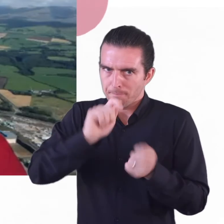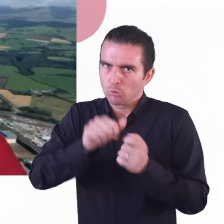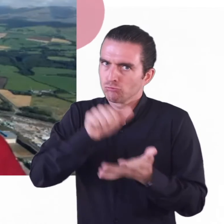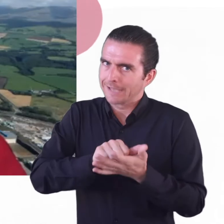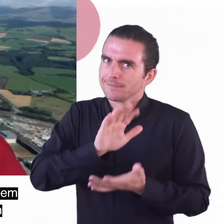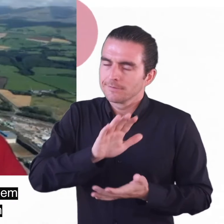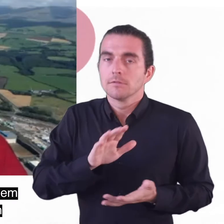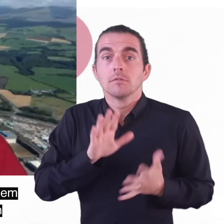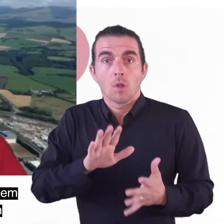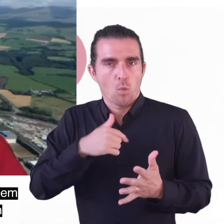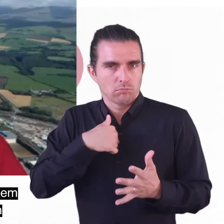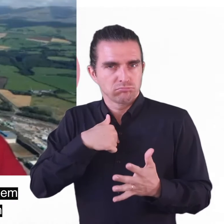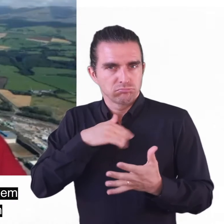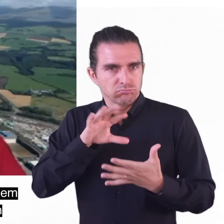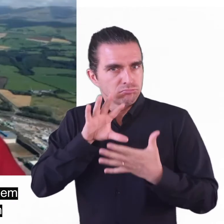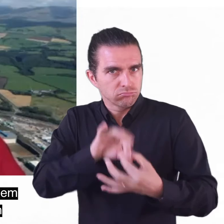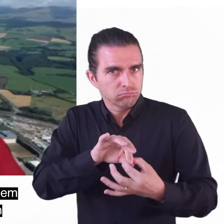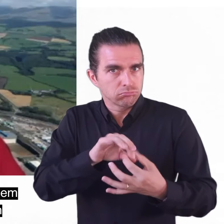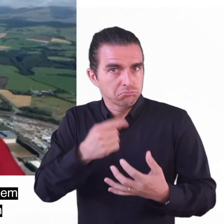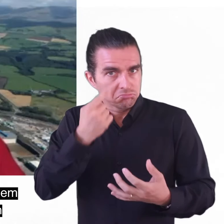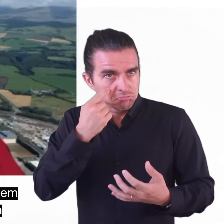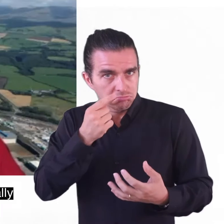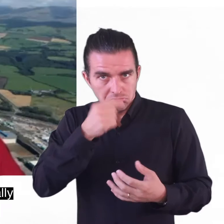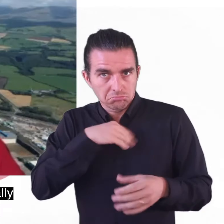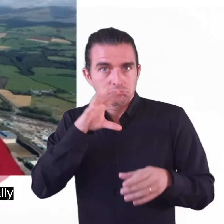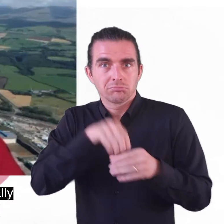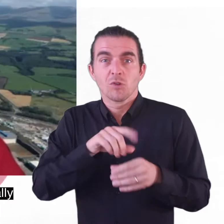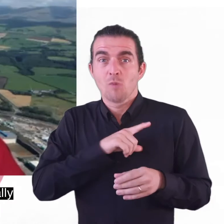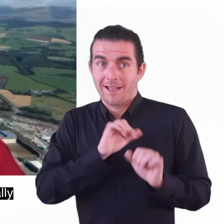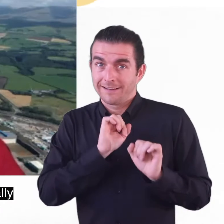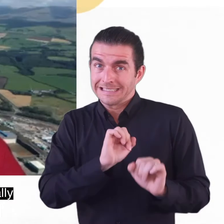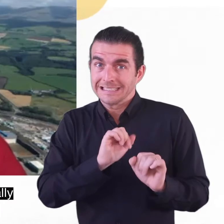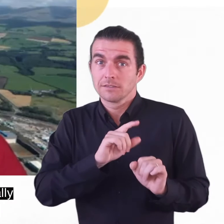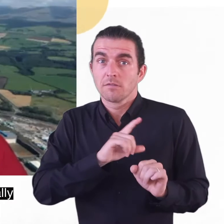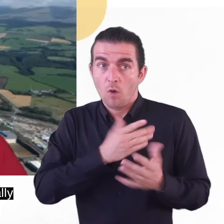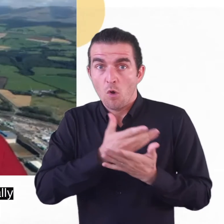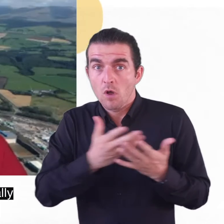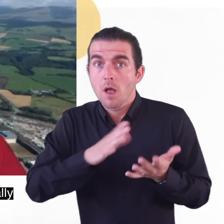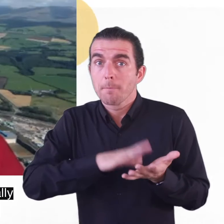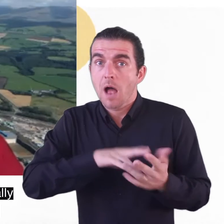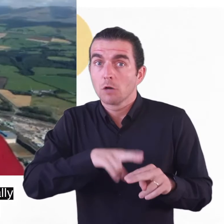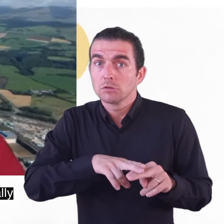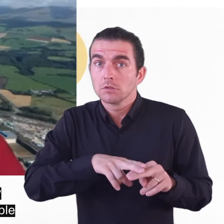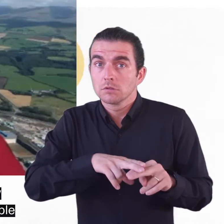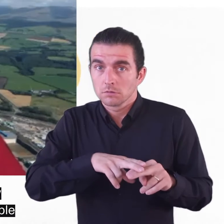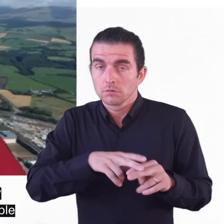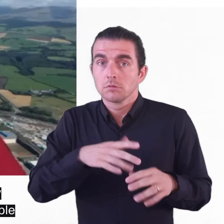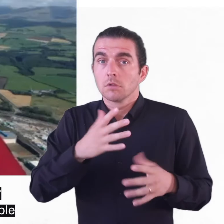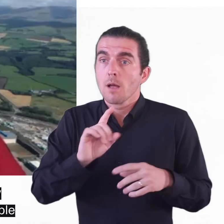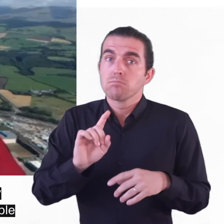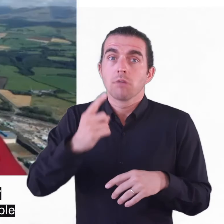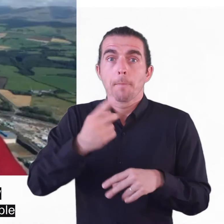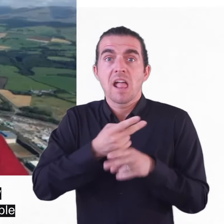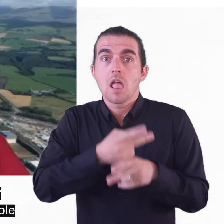i got in touch with them to see if i could join because it was actually set up um for parents parent and